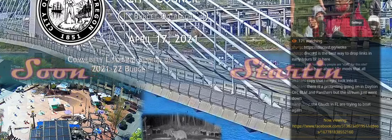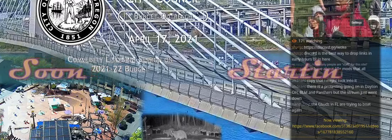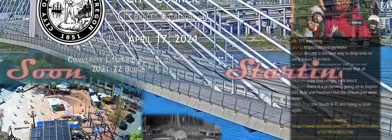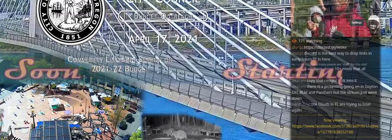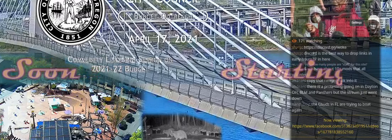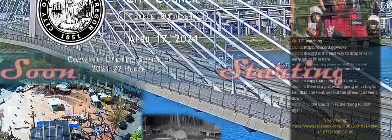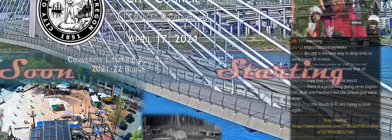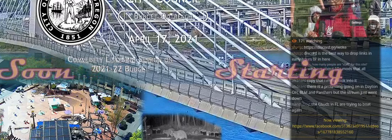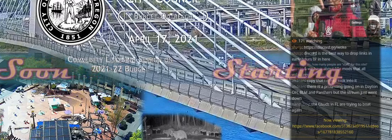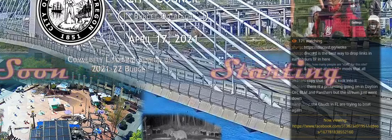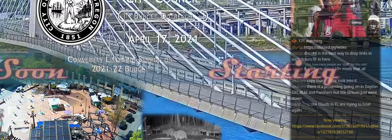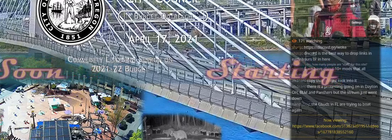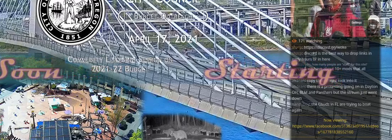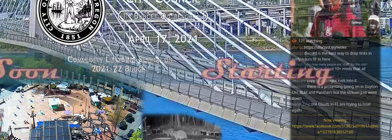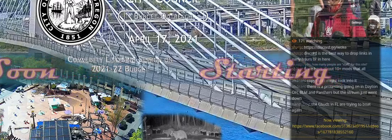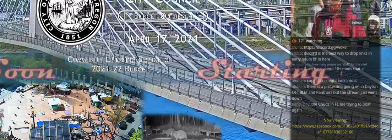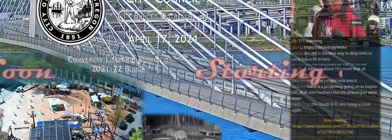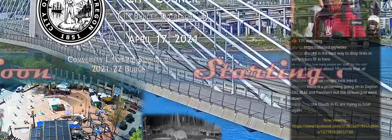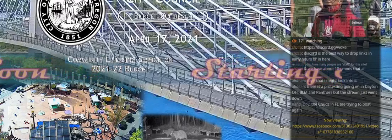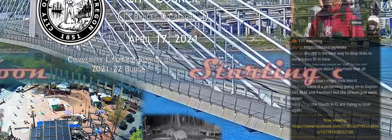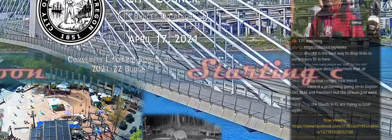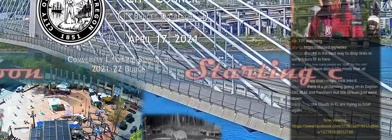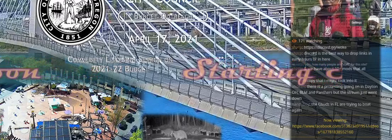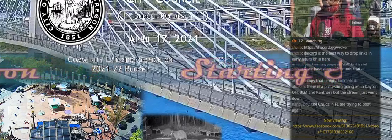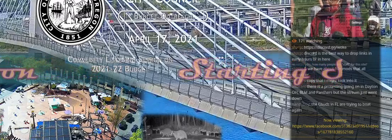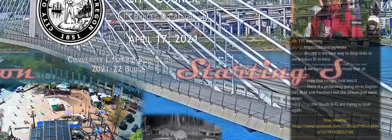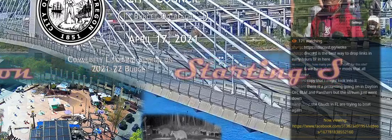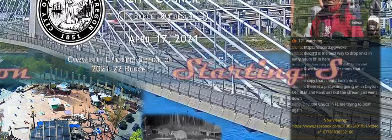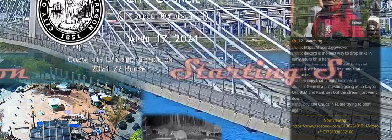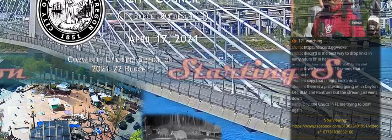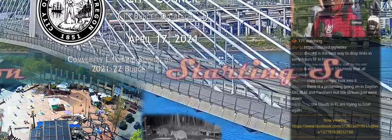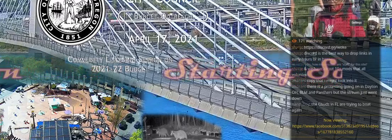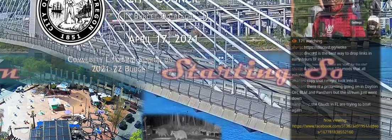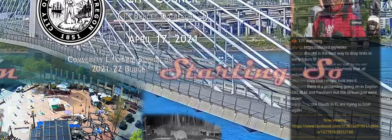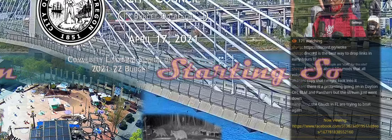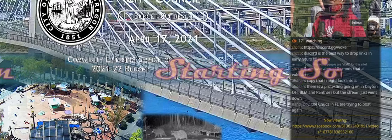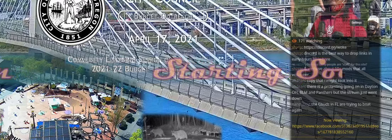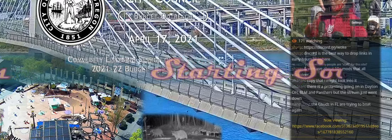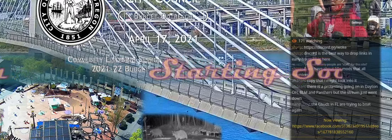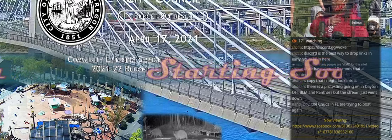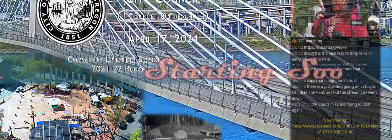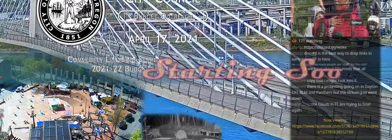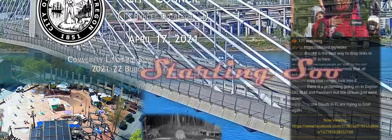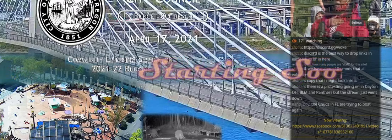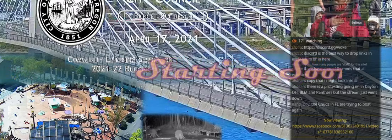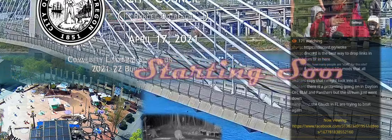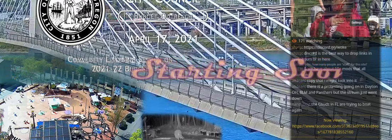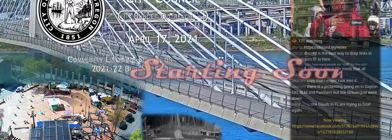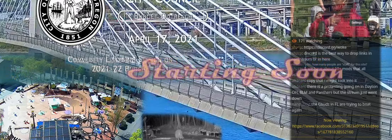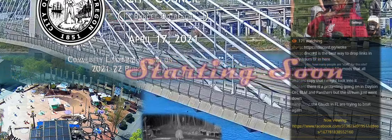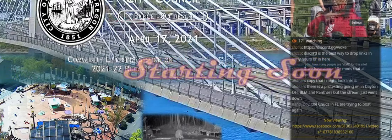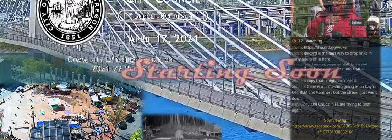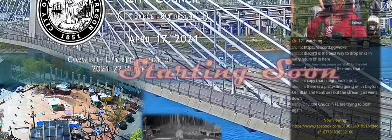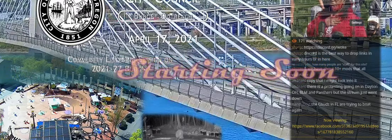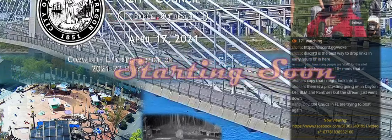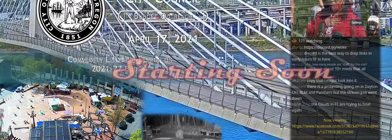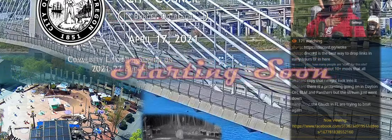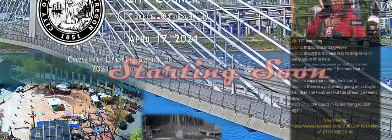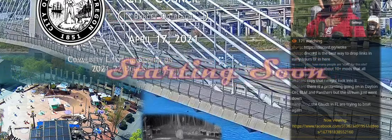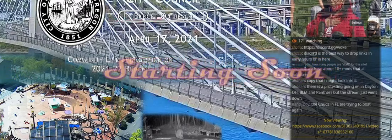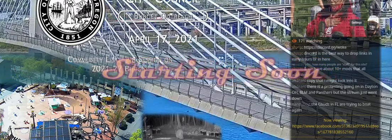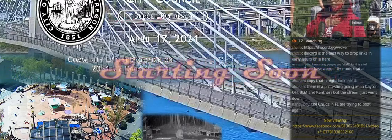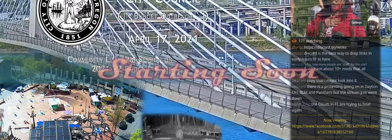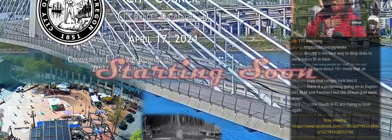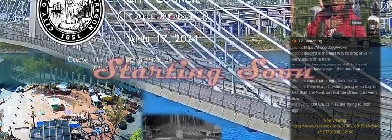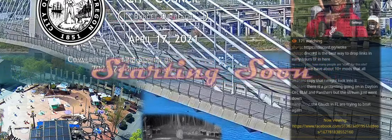call it quits. I was just floored. I was like, oh, you gotta be kidding me. It's another, I don't know how I'm gonna make it. I'm Guy Raz, and today on